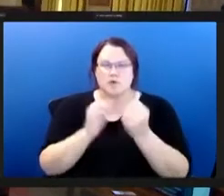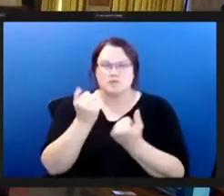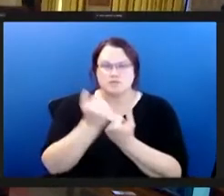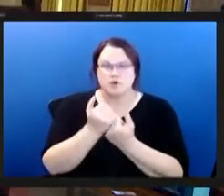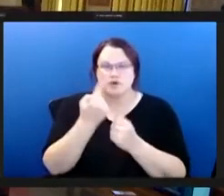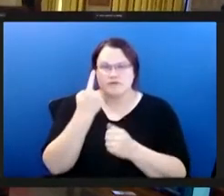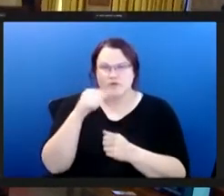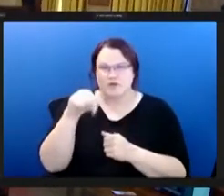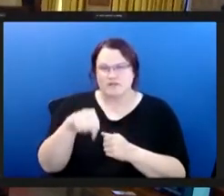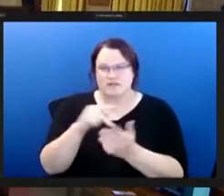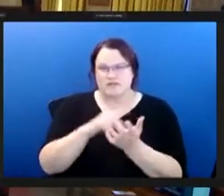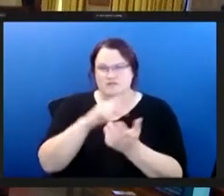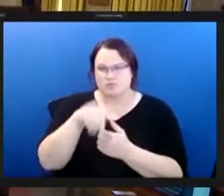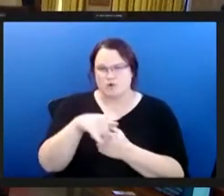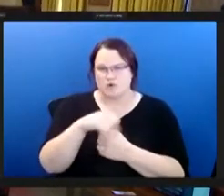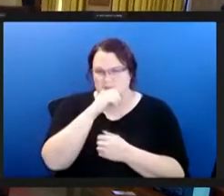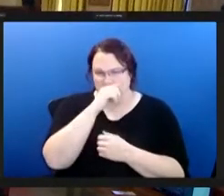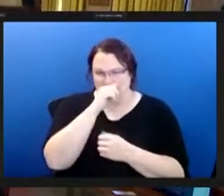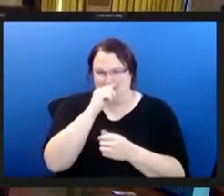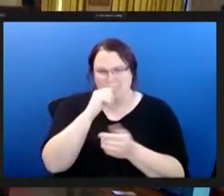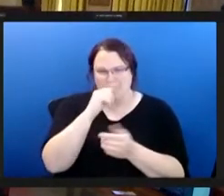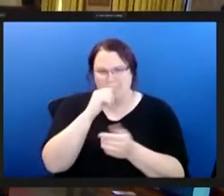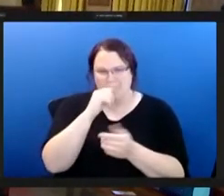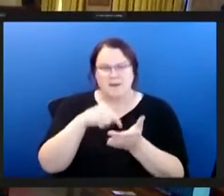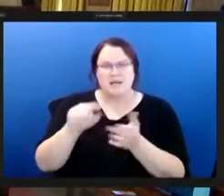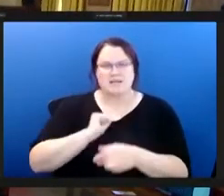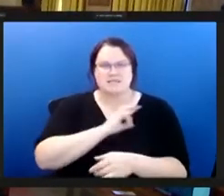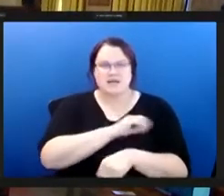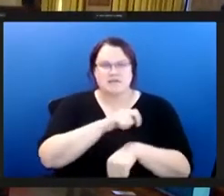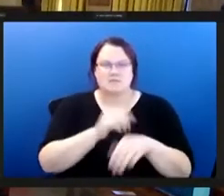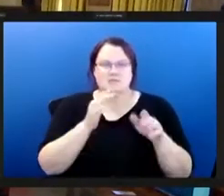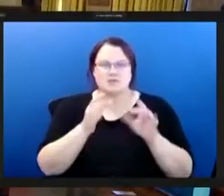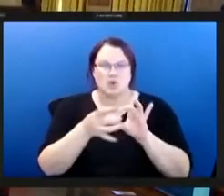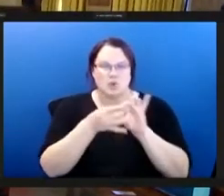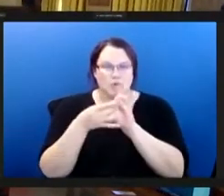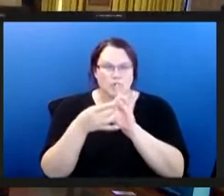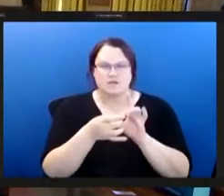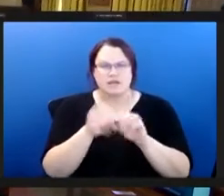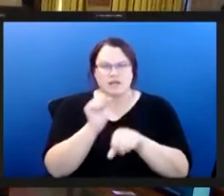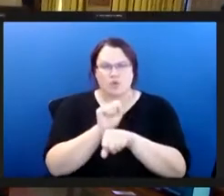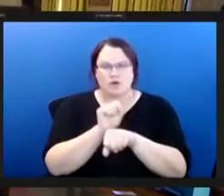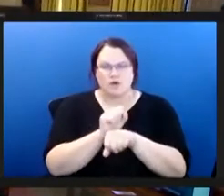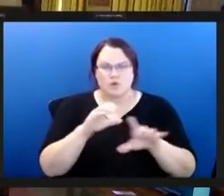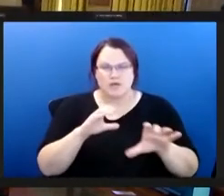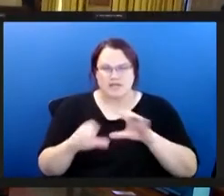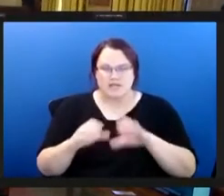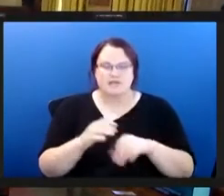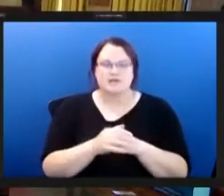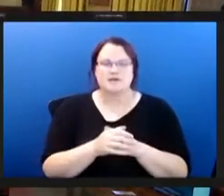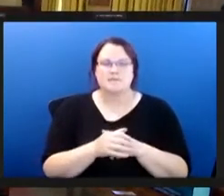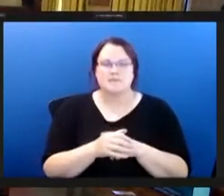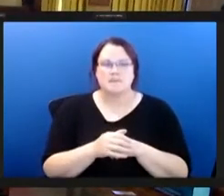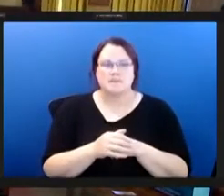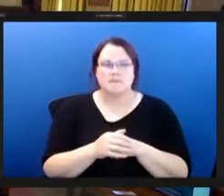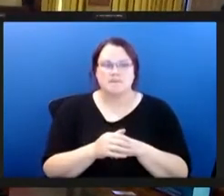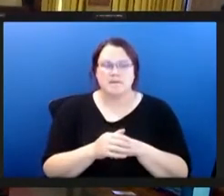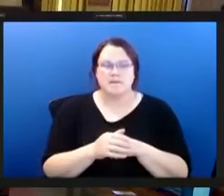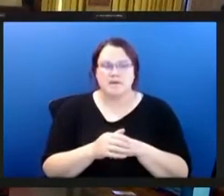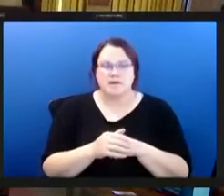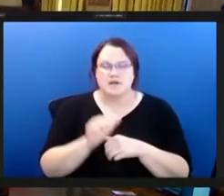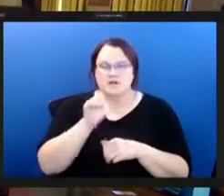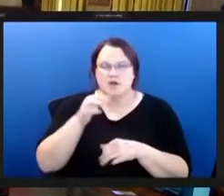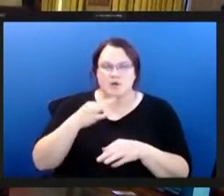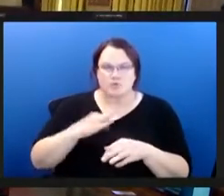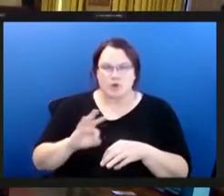project came in the form of paid staff time to coordinate and organize the work we did on the ground in the garden from lawrenceville united which is a non-profit